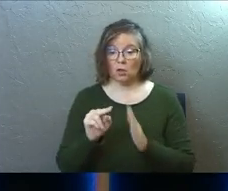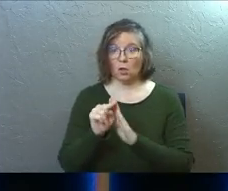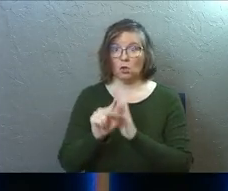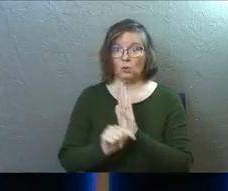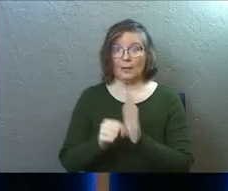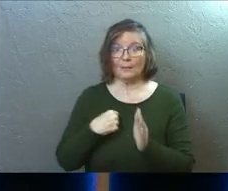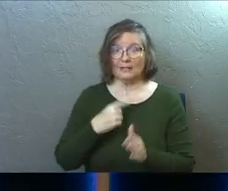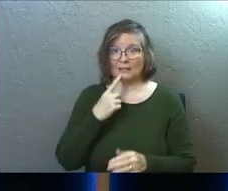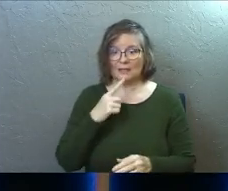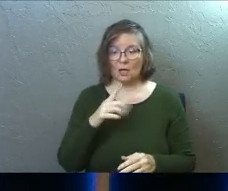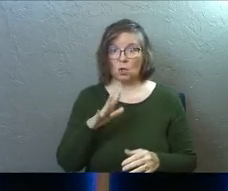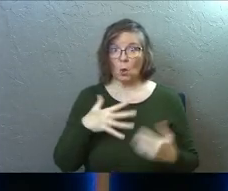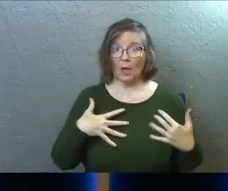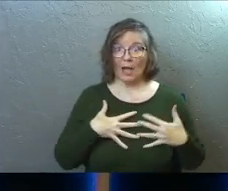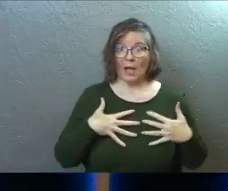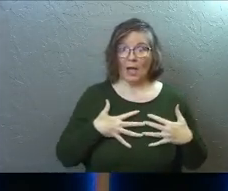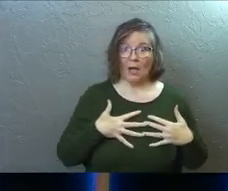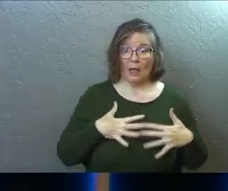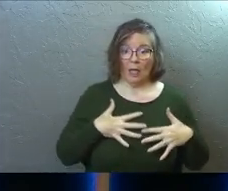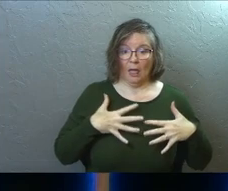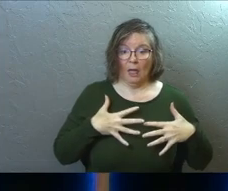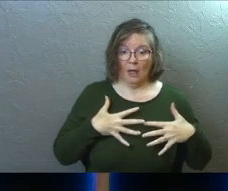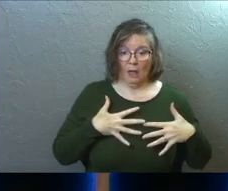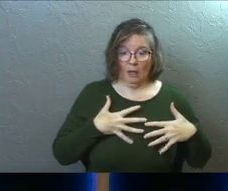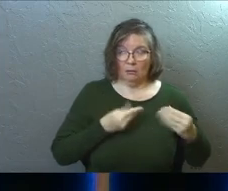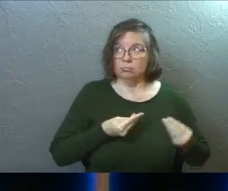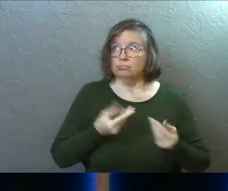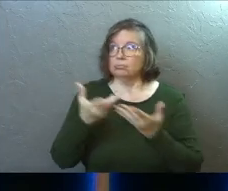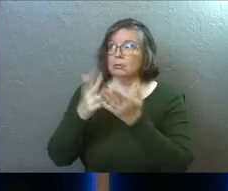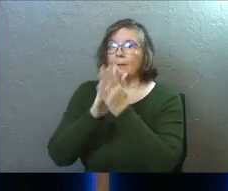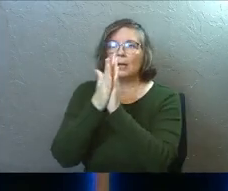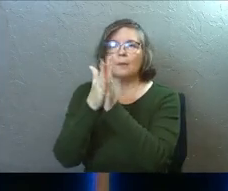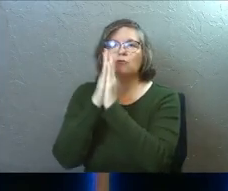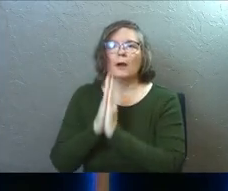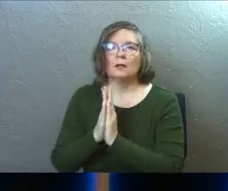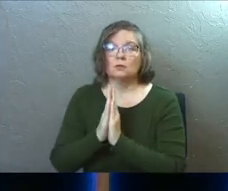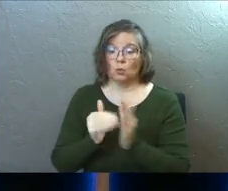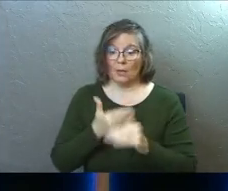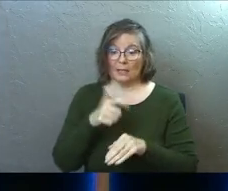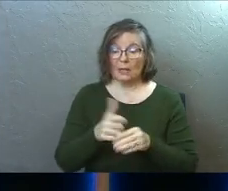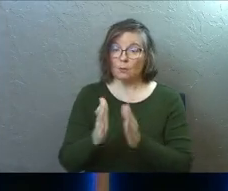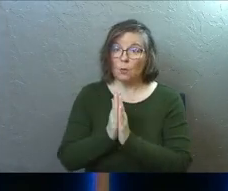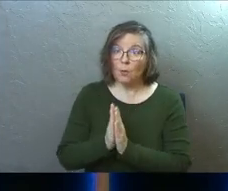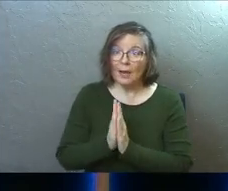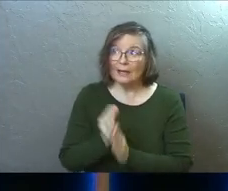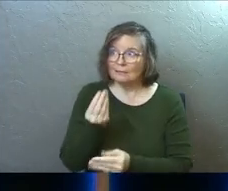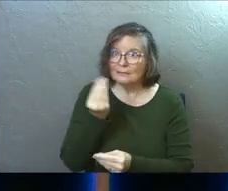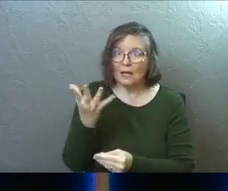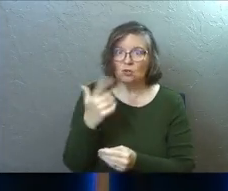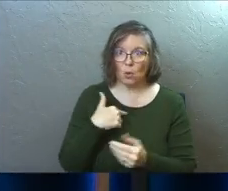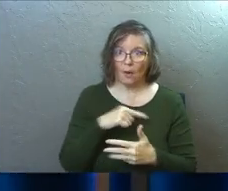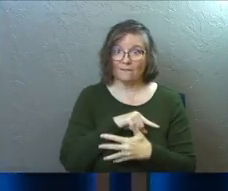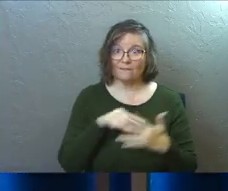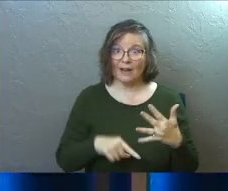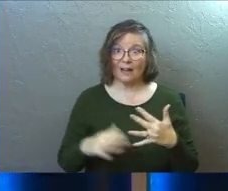Testament, says, take your anxieties to the Lord and turn them into prayers. So the next time you pray, take your five top stresses